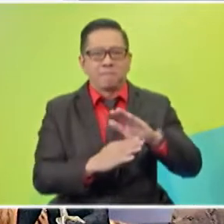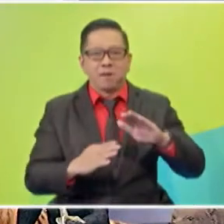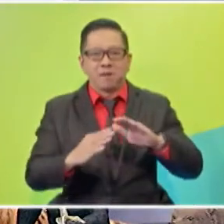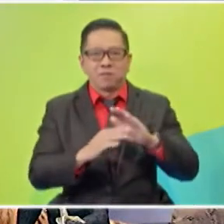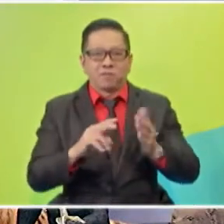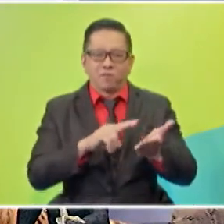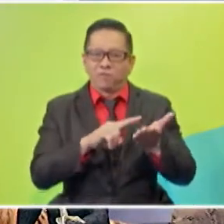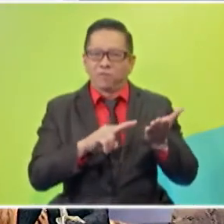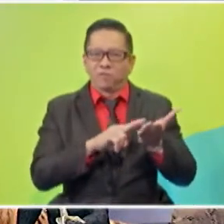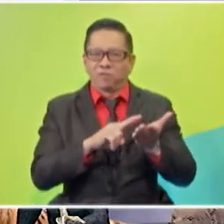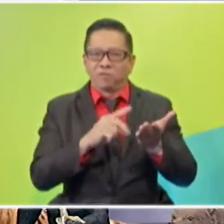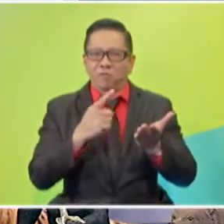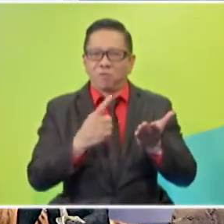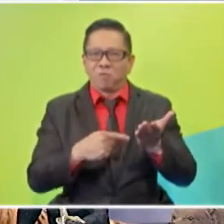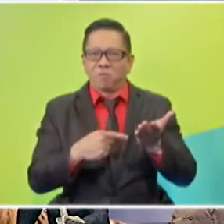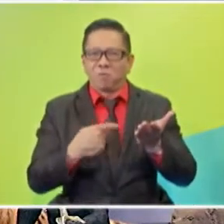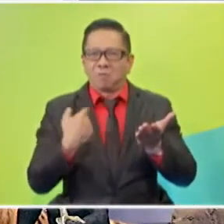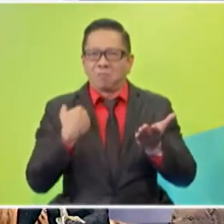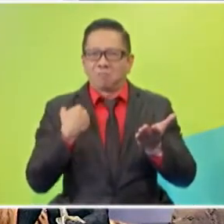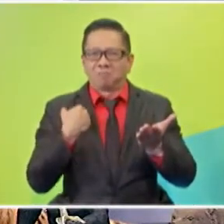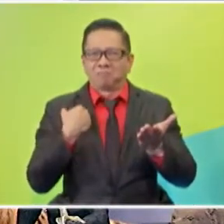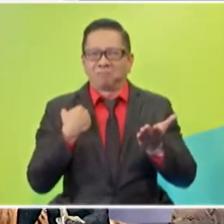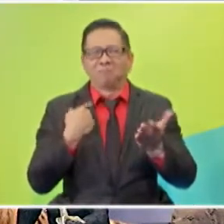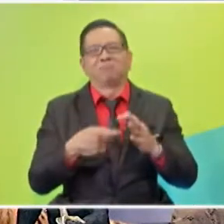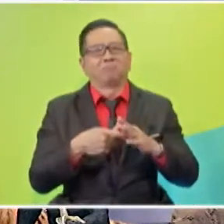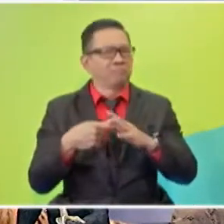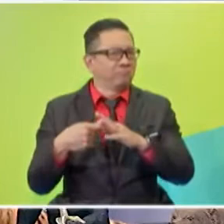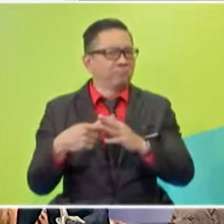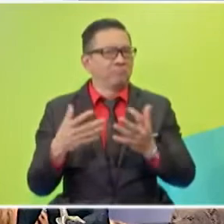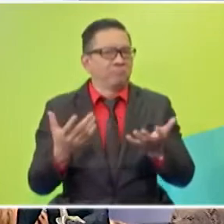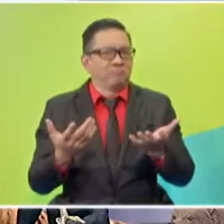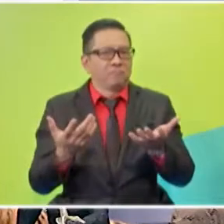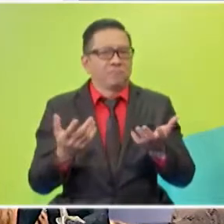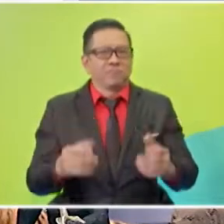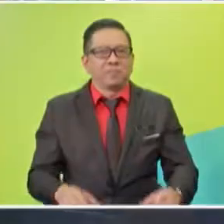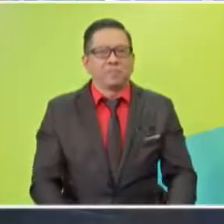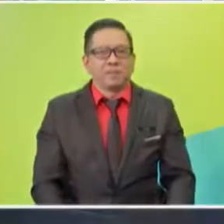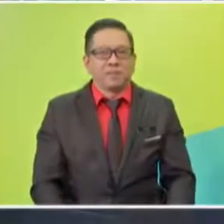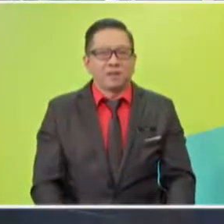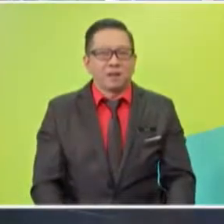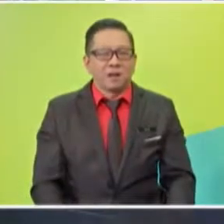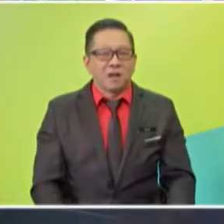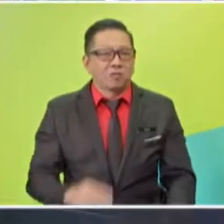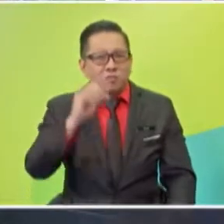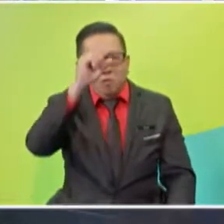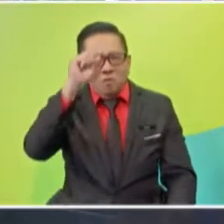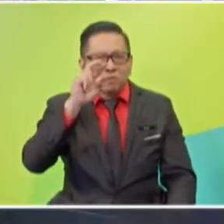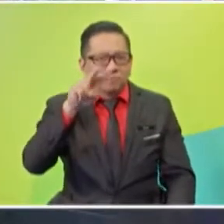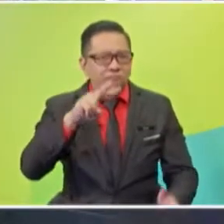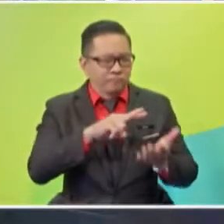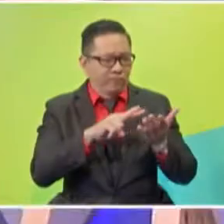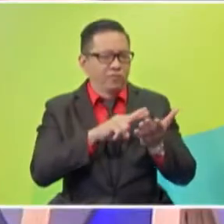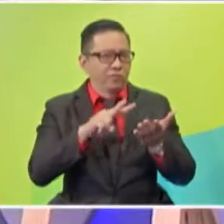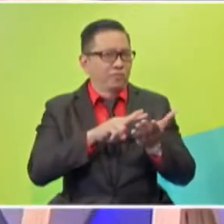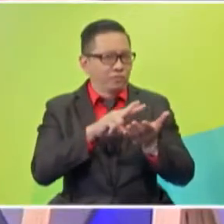video that we saw earlier, what does that have to do with our lesson today? Yes, Sean. Actually, when you've watched that video just